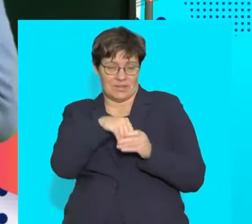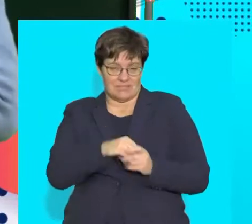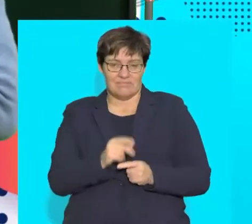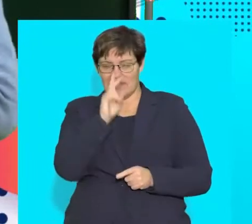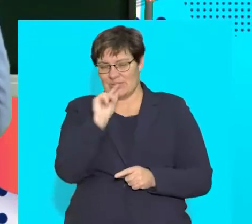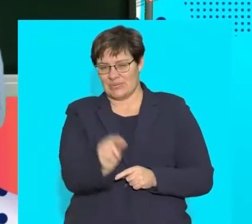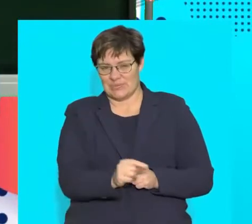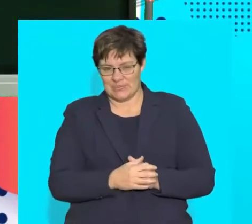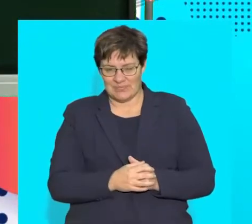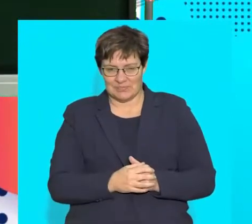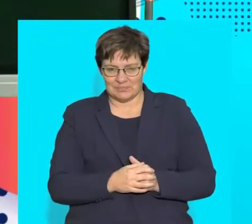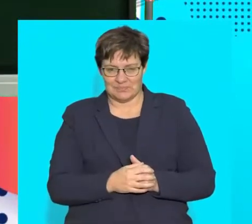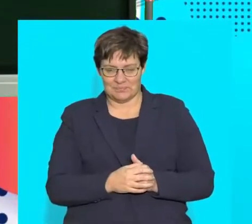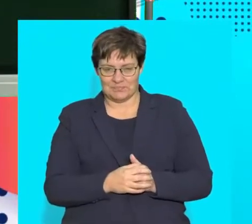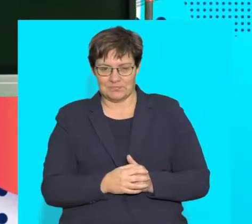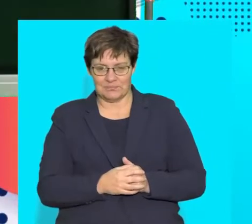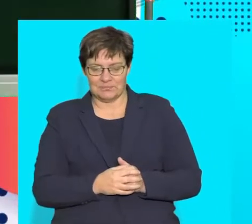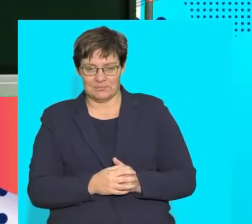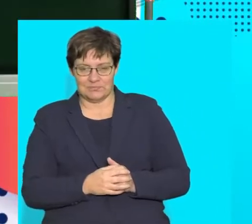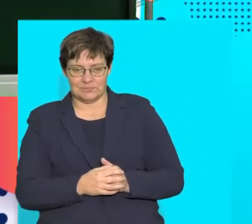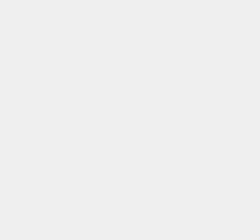understanding in this section. See you in a bit.